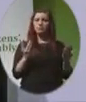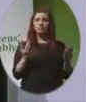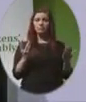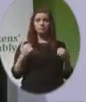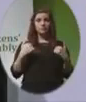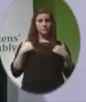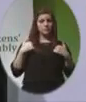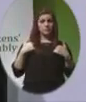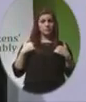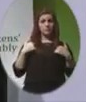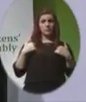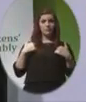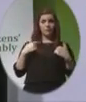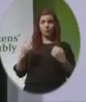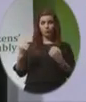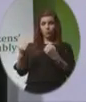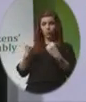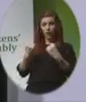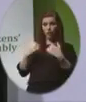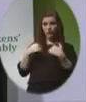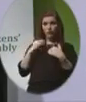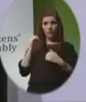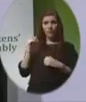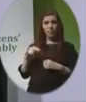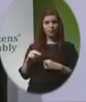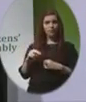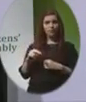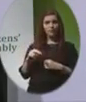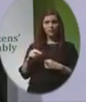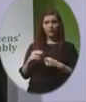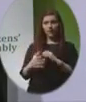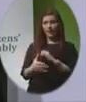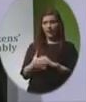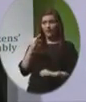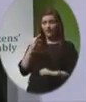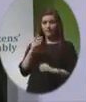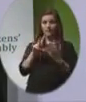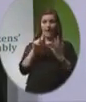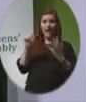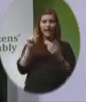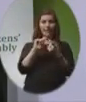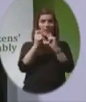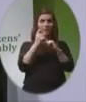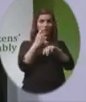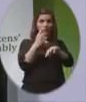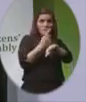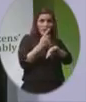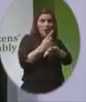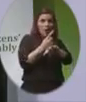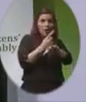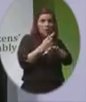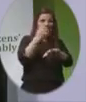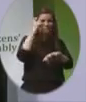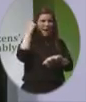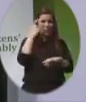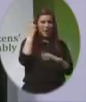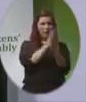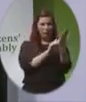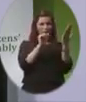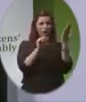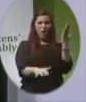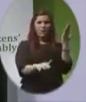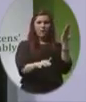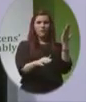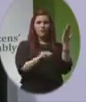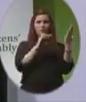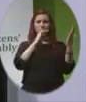If Sinead felt pressure to abort Grace with the Eighth Amendment still in place, how much more intense would that pressure be if there was